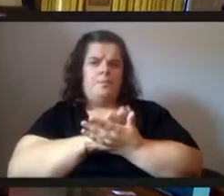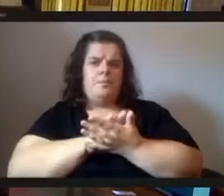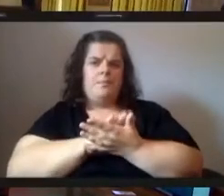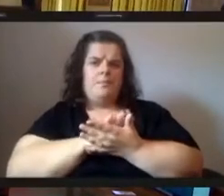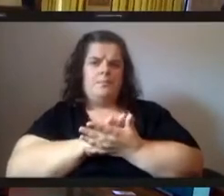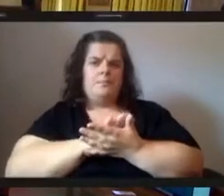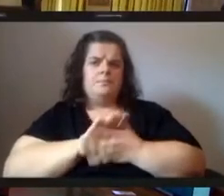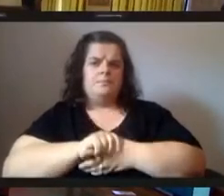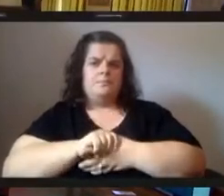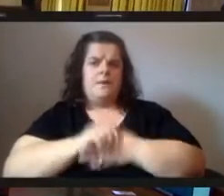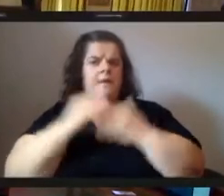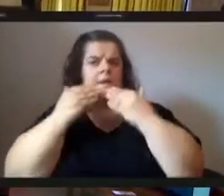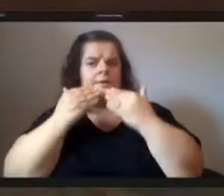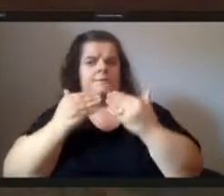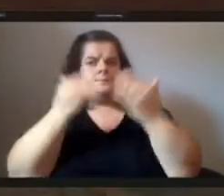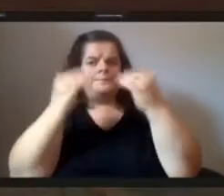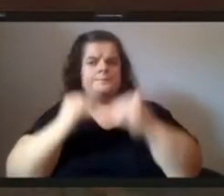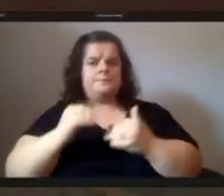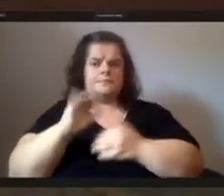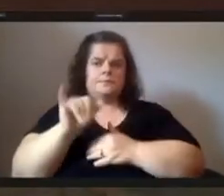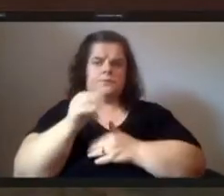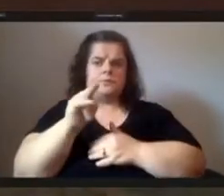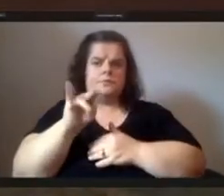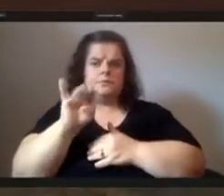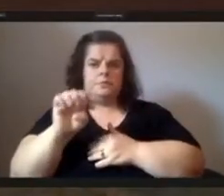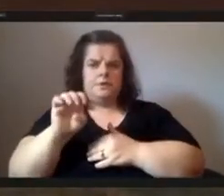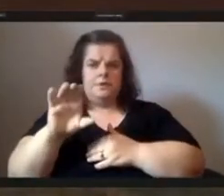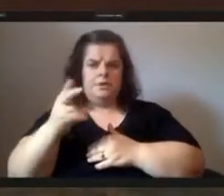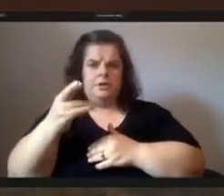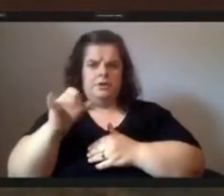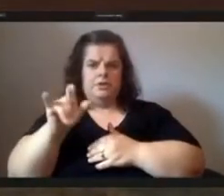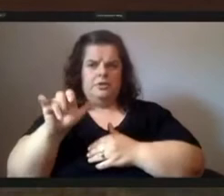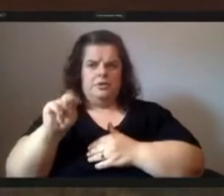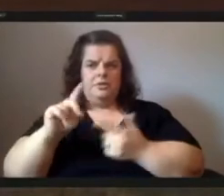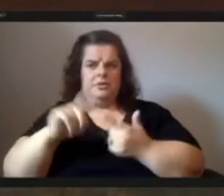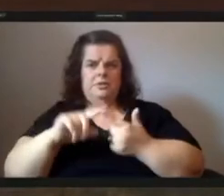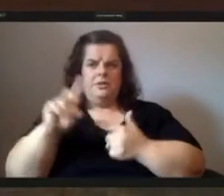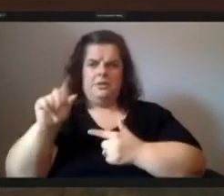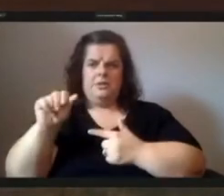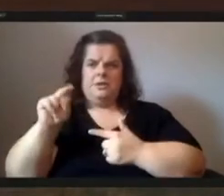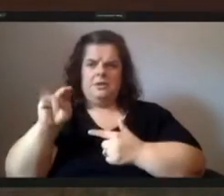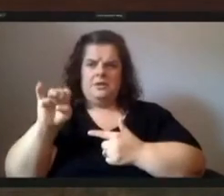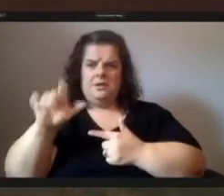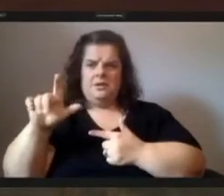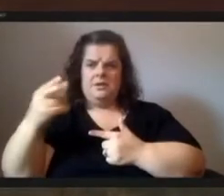thank you next we have jamie christian followed by daniel hewson